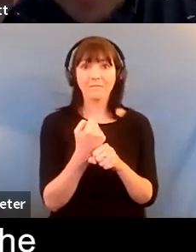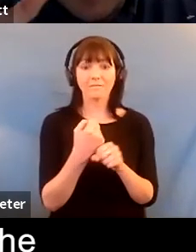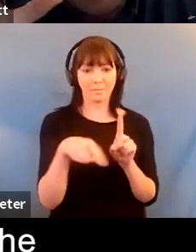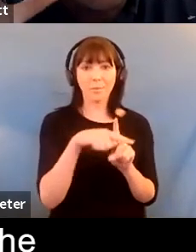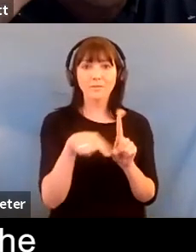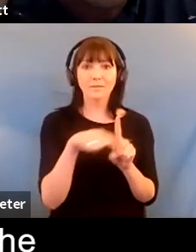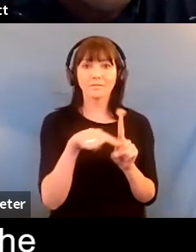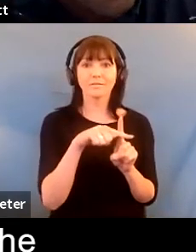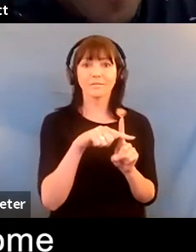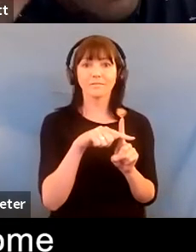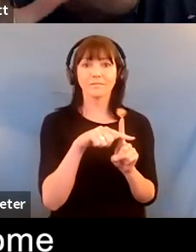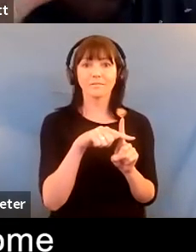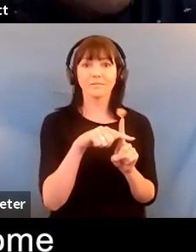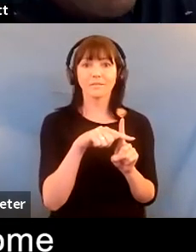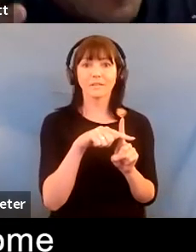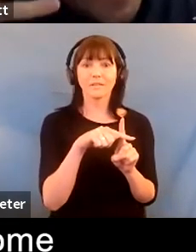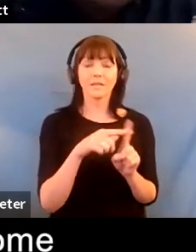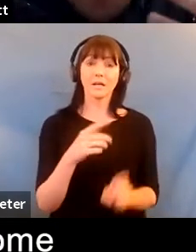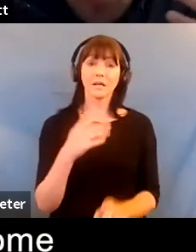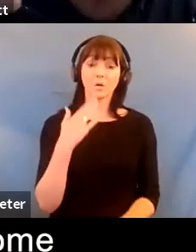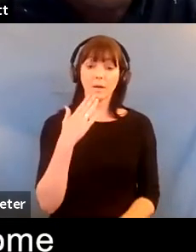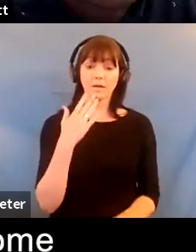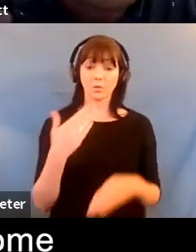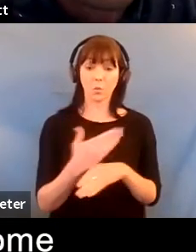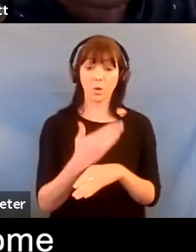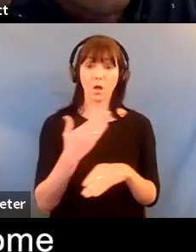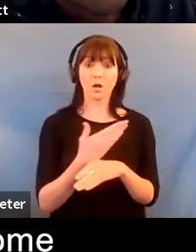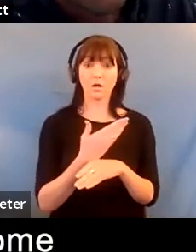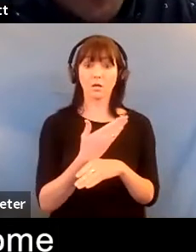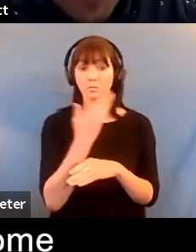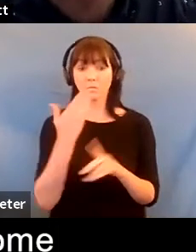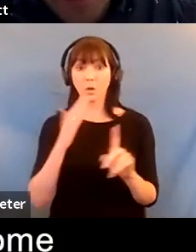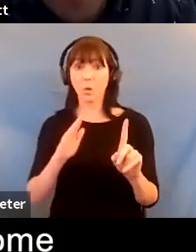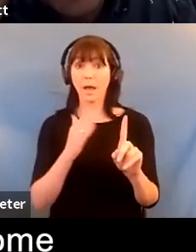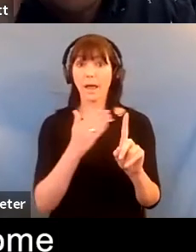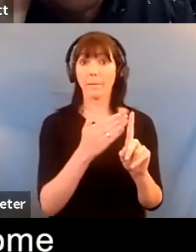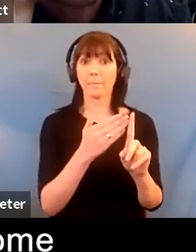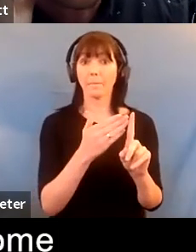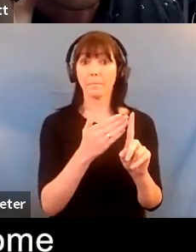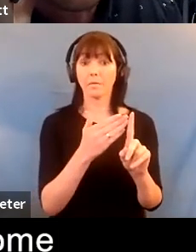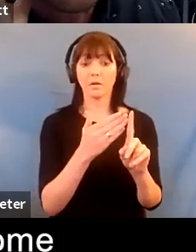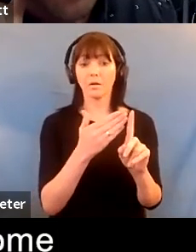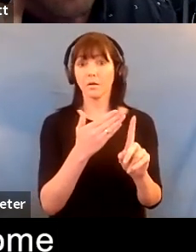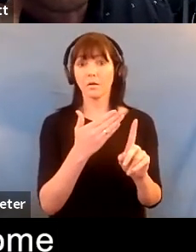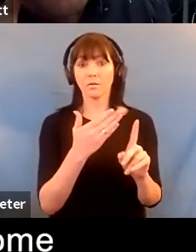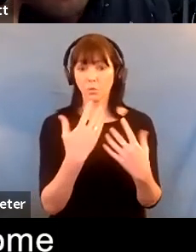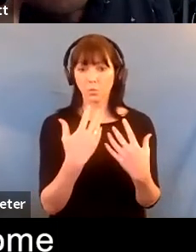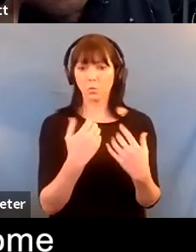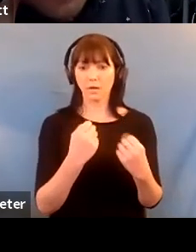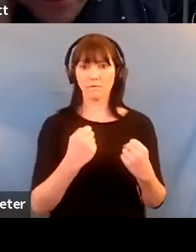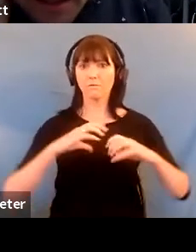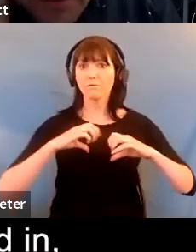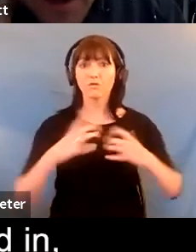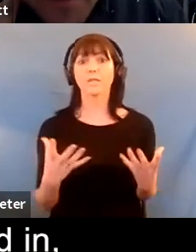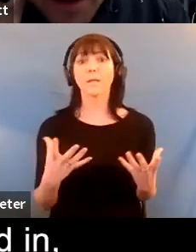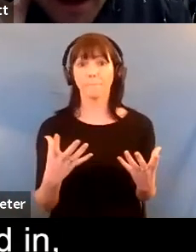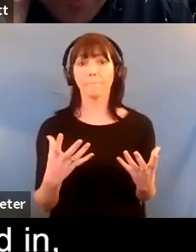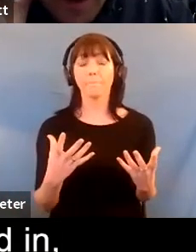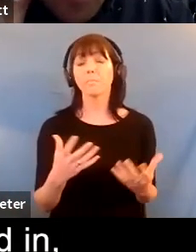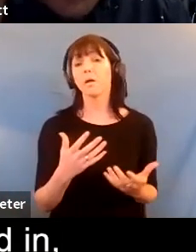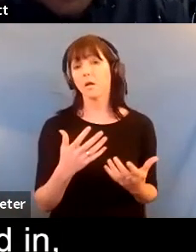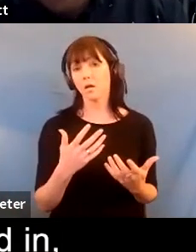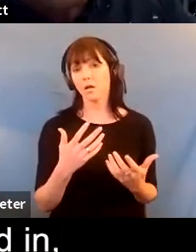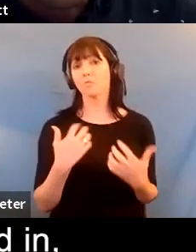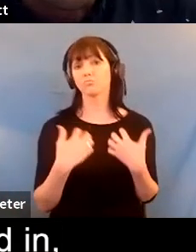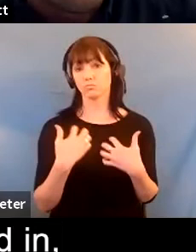located in in in working without an aim or there's some sense of freedom there i think um okay simon